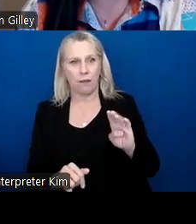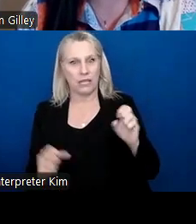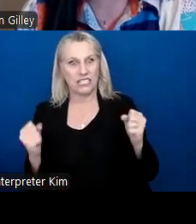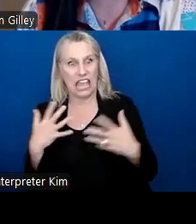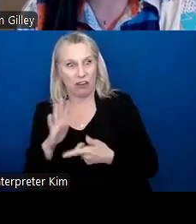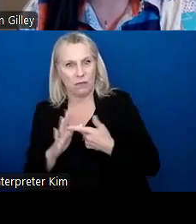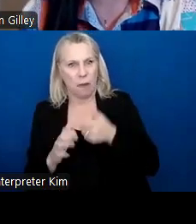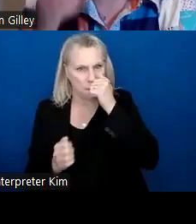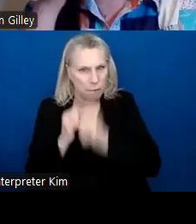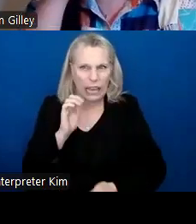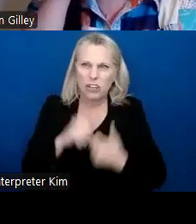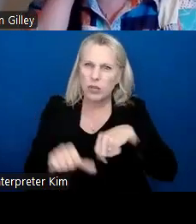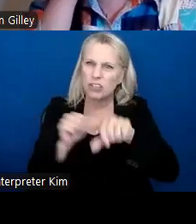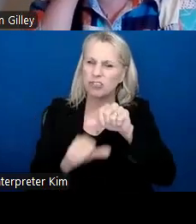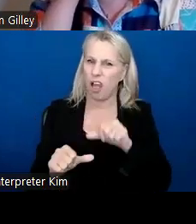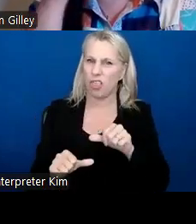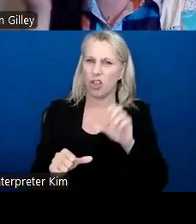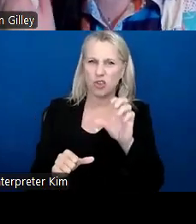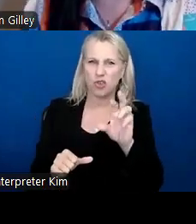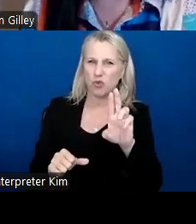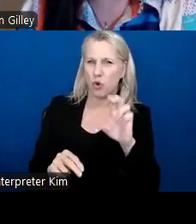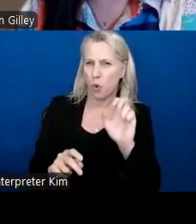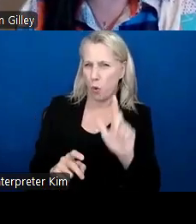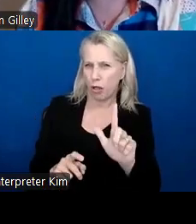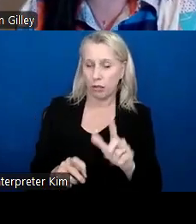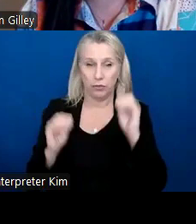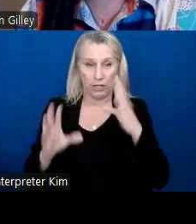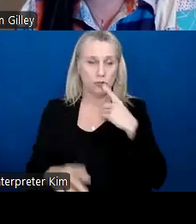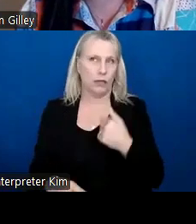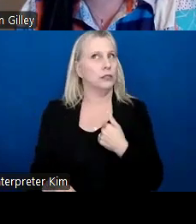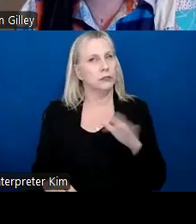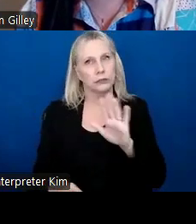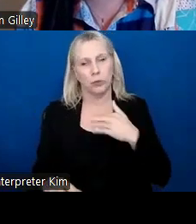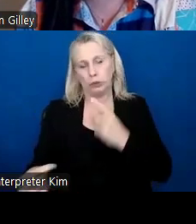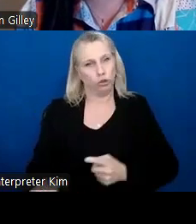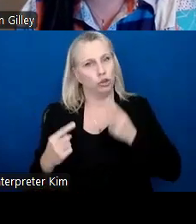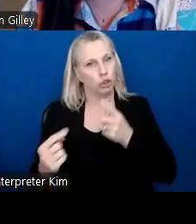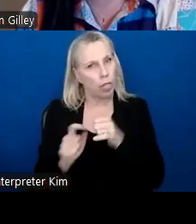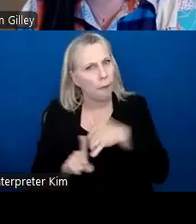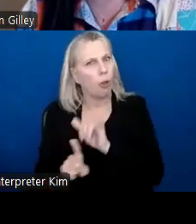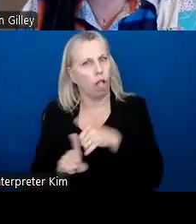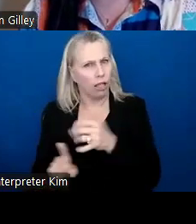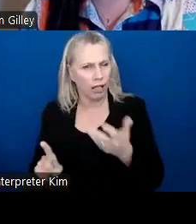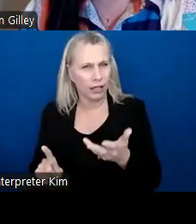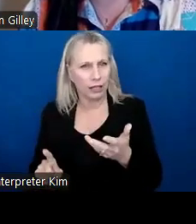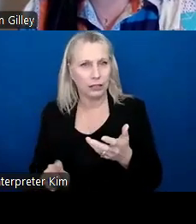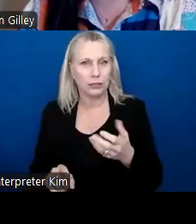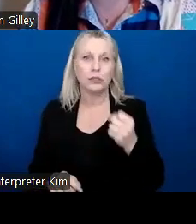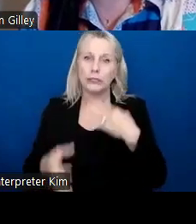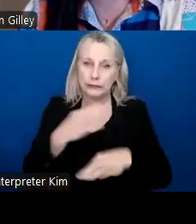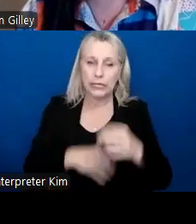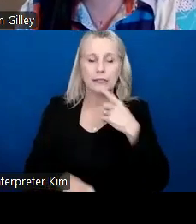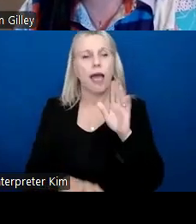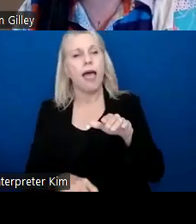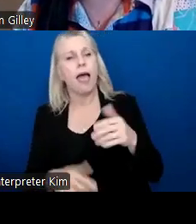so cruel to each other. So a teacher said, hey, we're really struggling with bullying. So instead of going in and saying, oh,